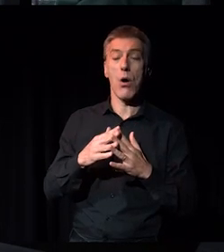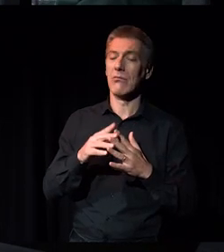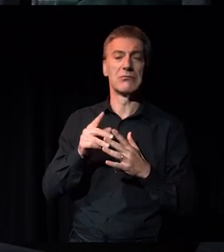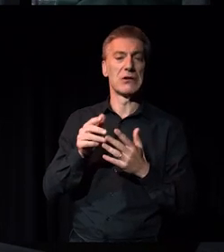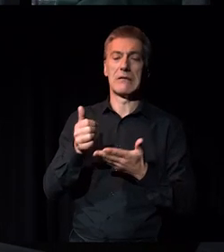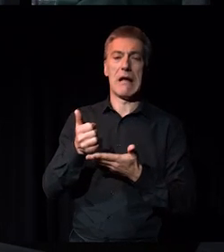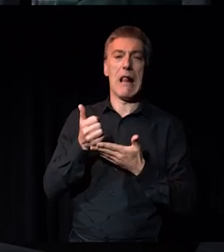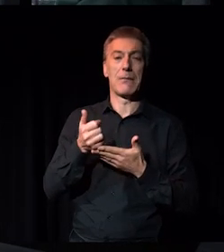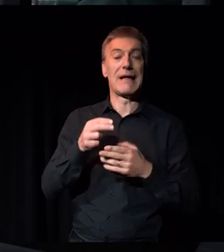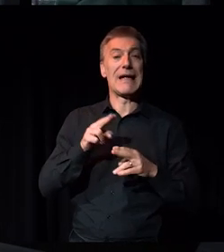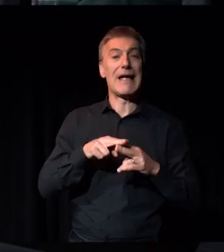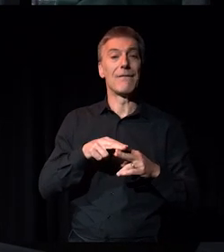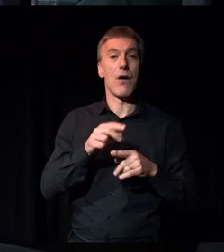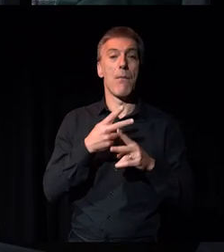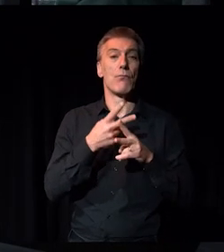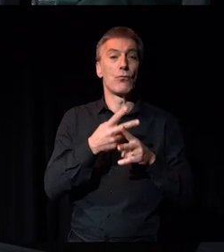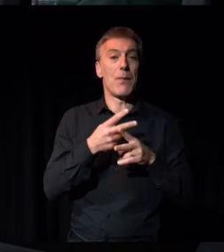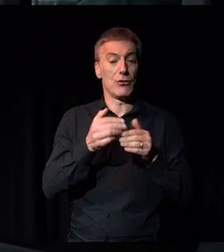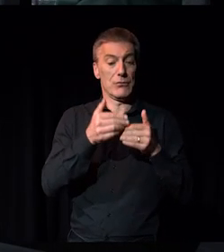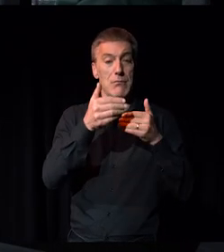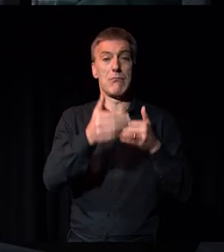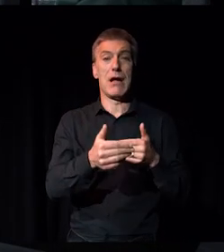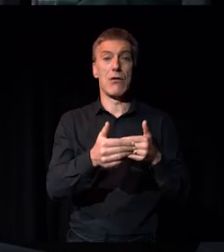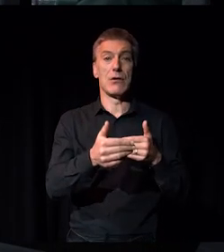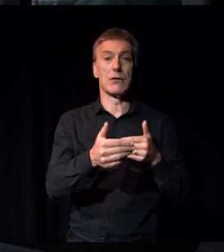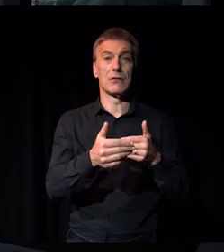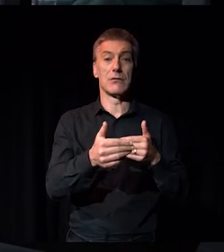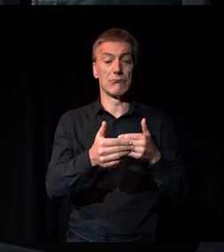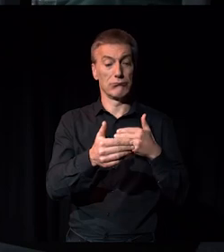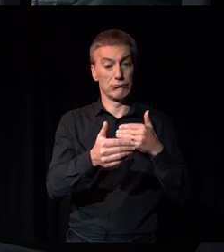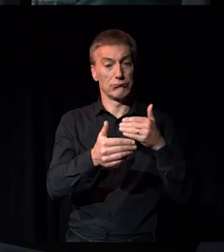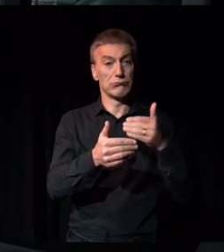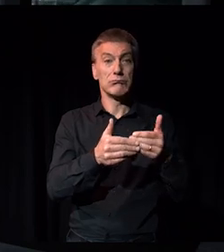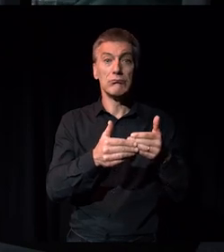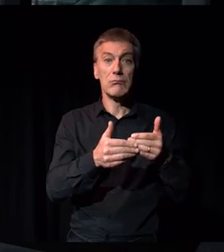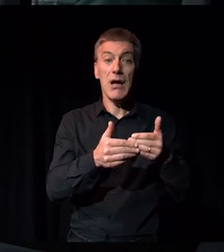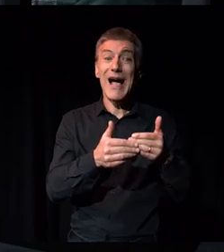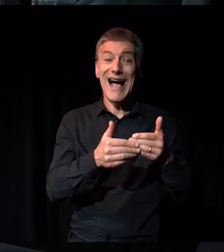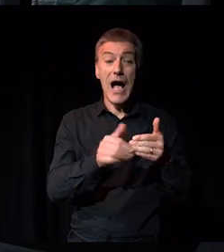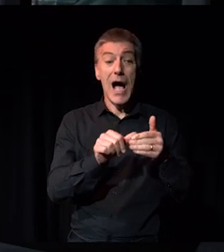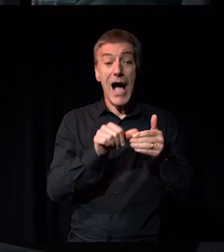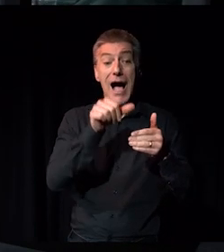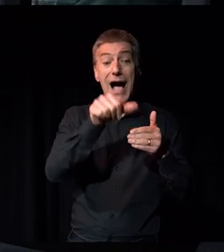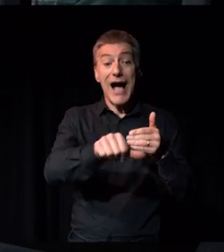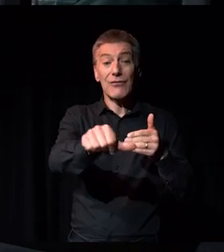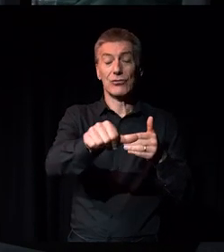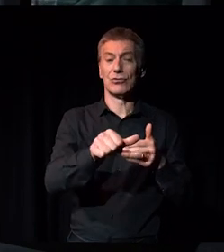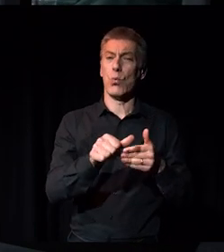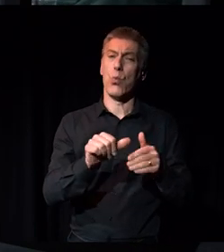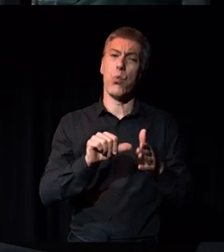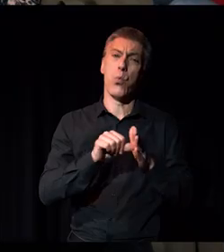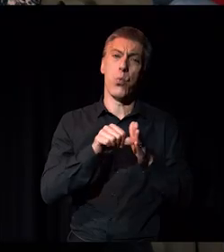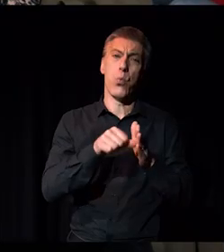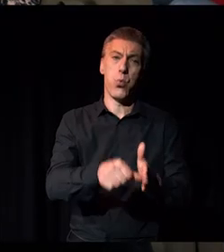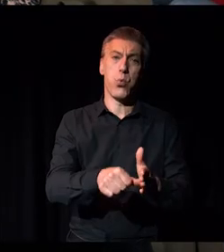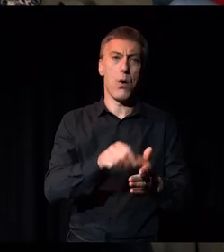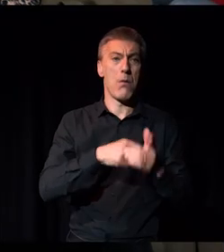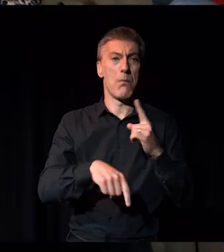job forever. If you want to keep it that way and you can make it incredibly difficult for an organisation to get you out of that institution